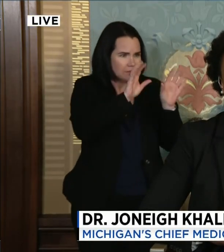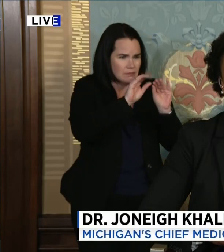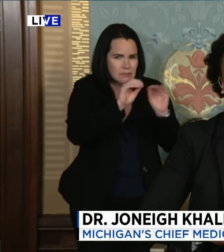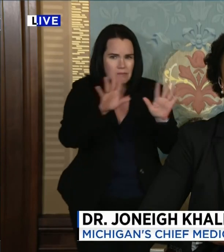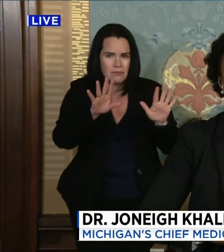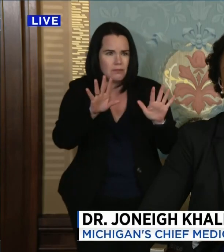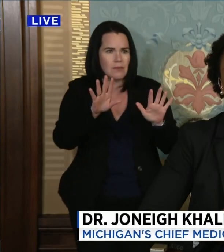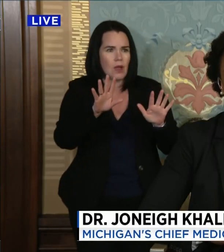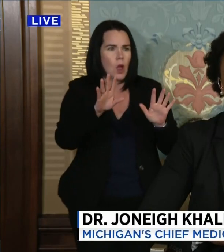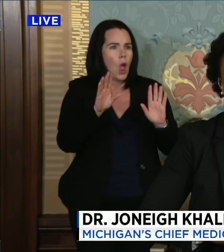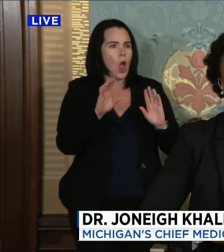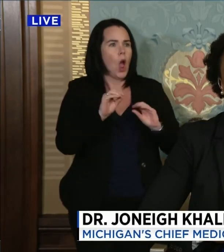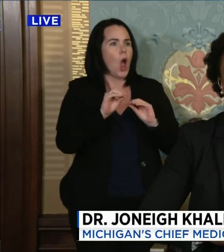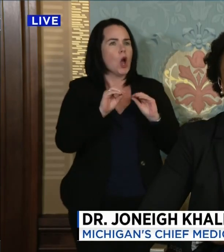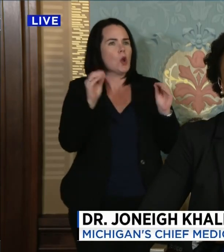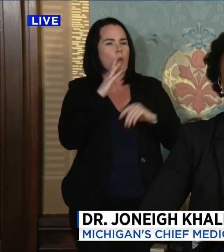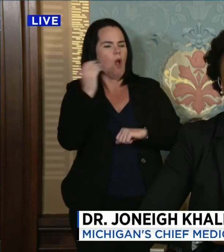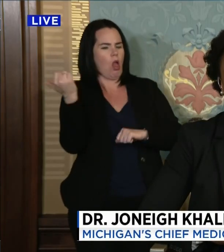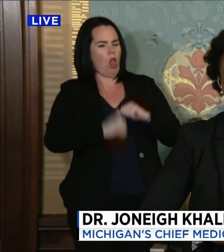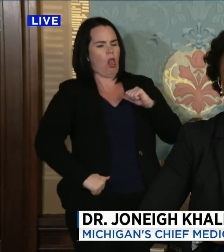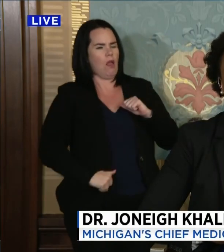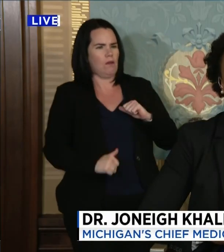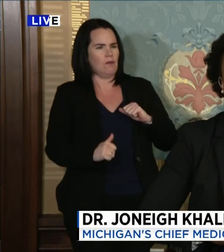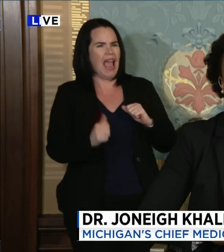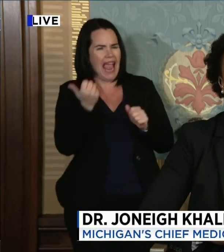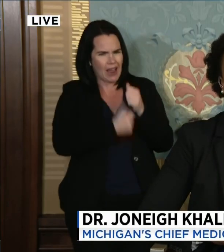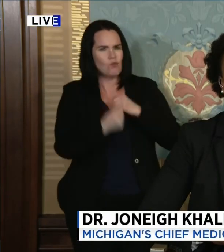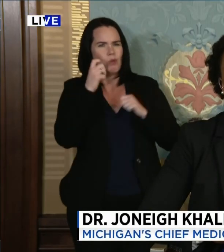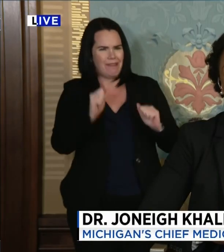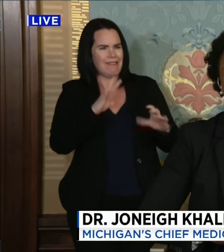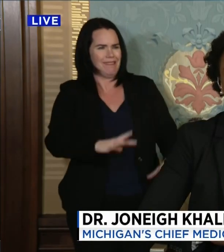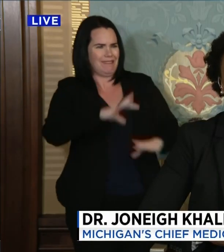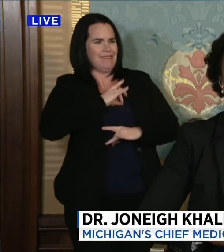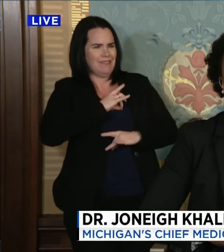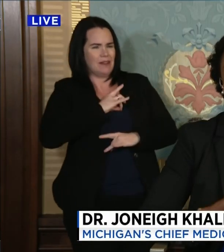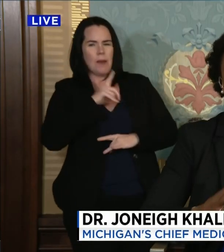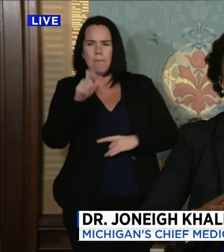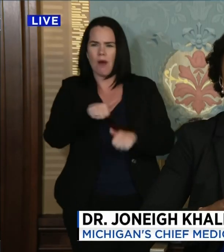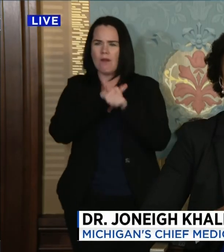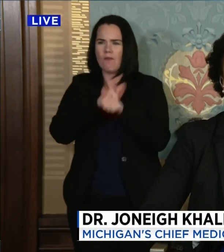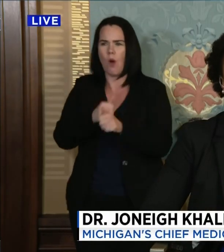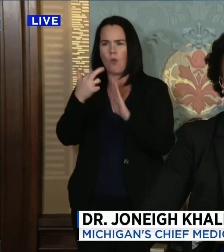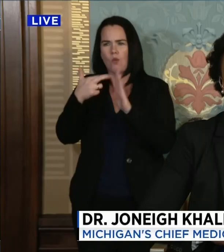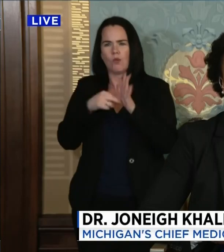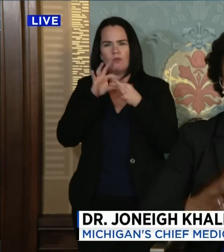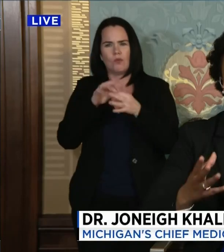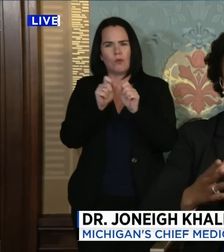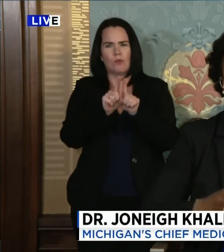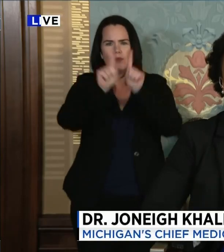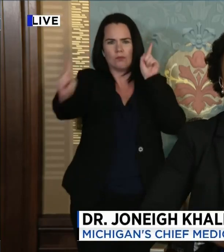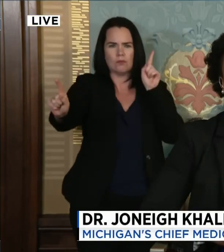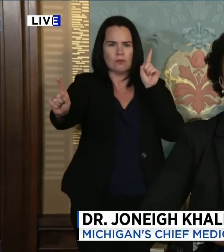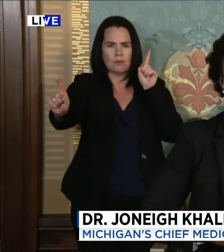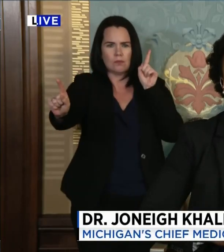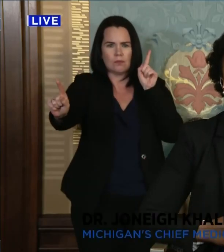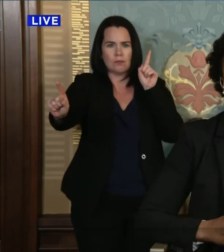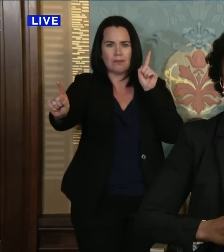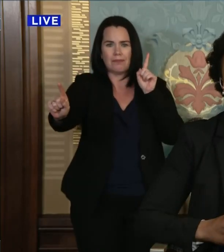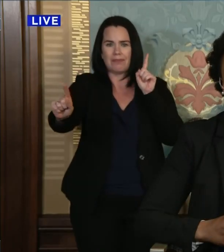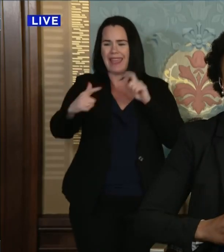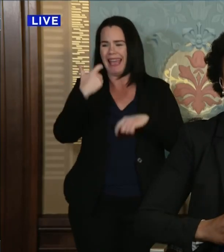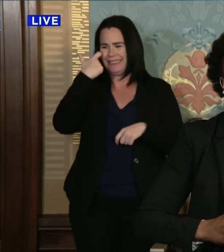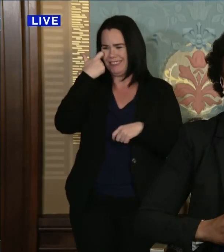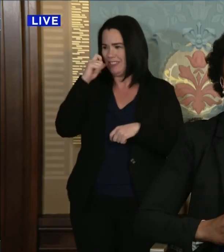have to be, again, heeding these social distancing, uh, measures. And, and again, at this point, it just came out from the federal